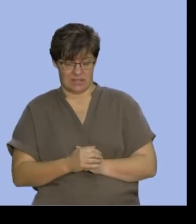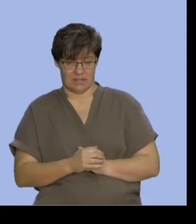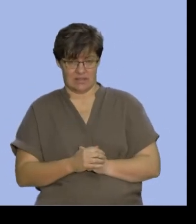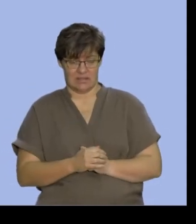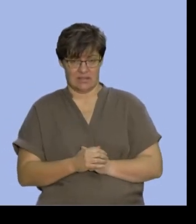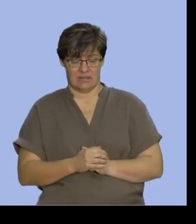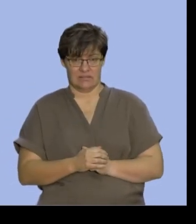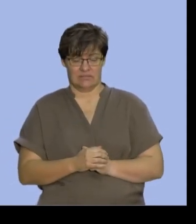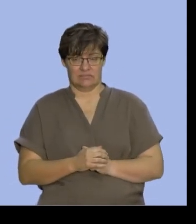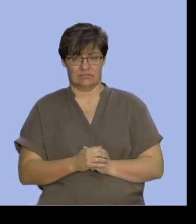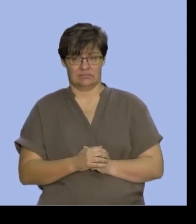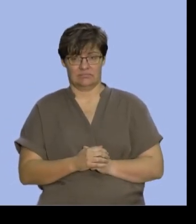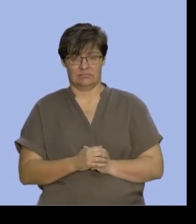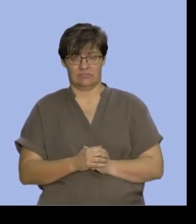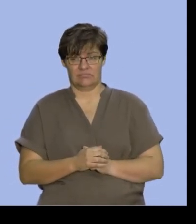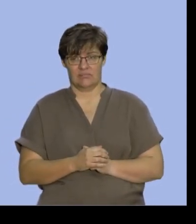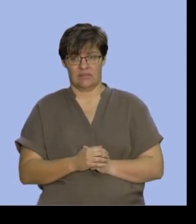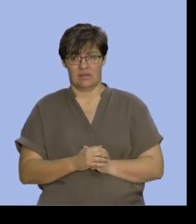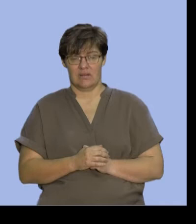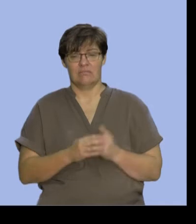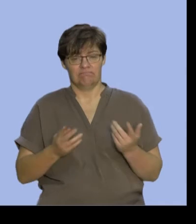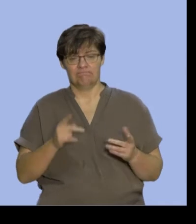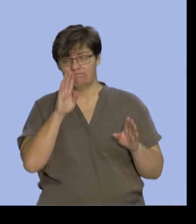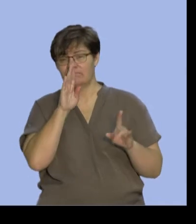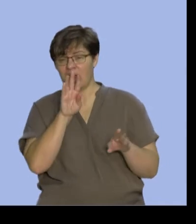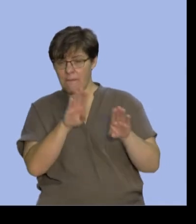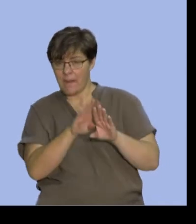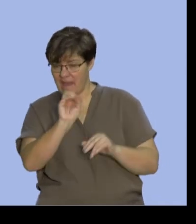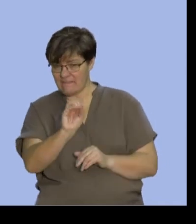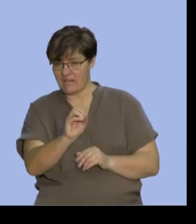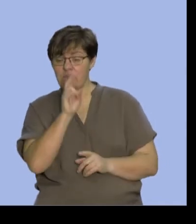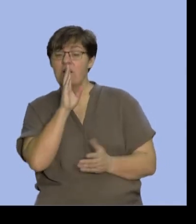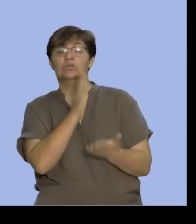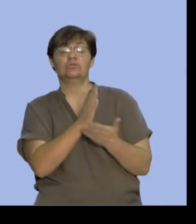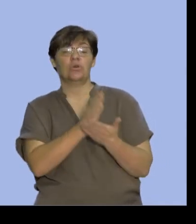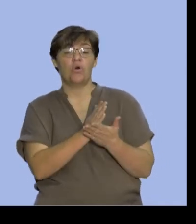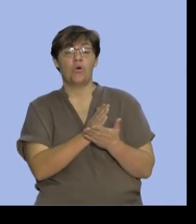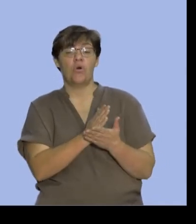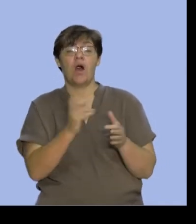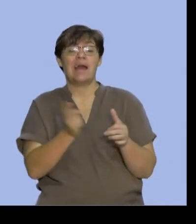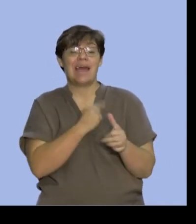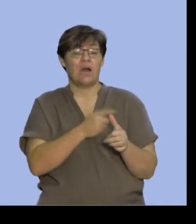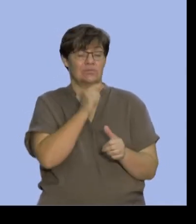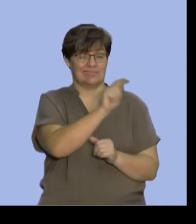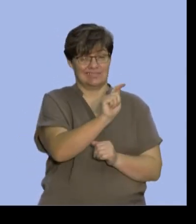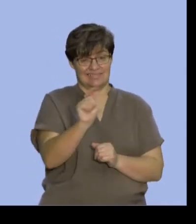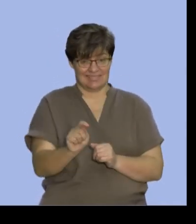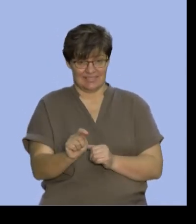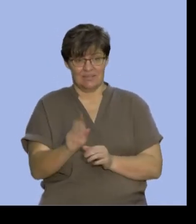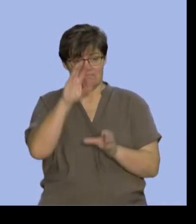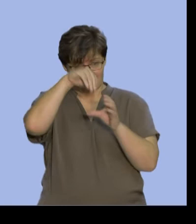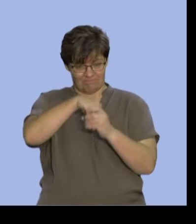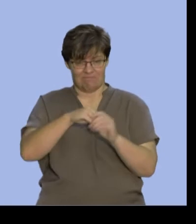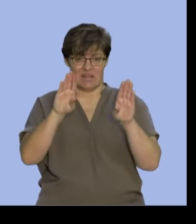at here. There is an intersection. We just need to make sure that we're only counting those that are in the intersection.